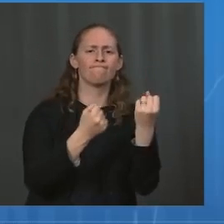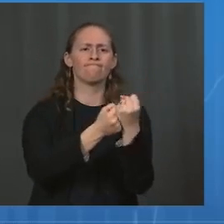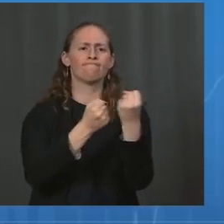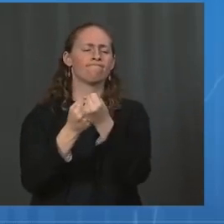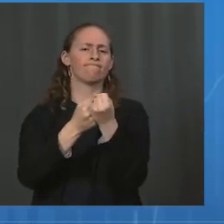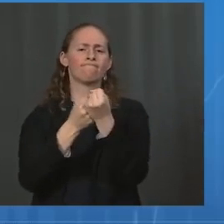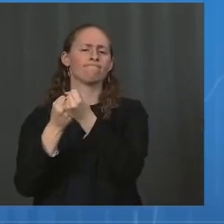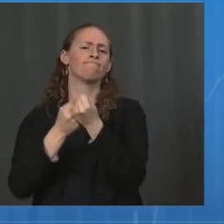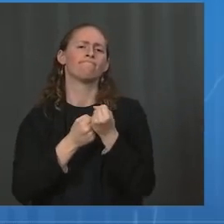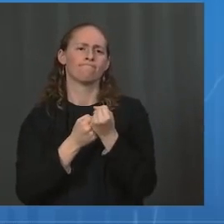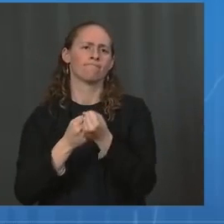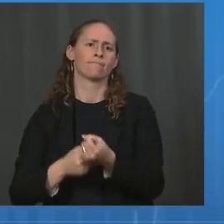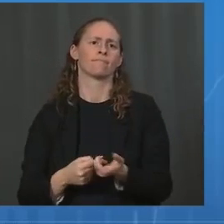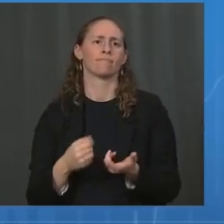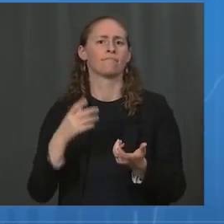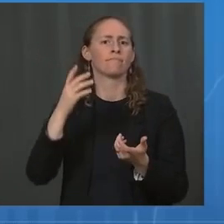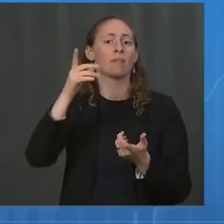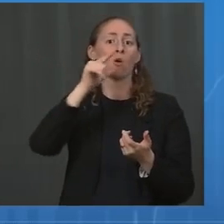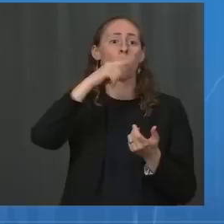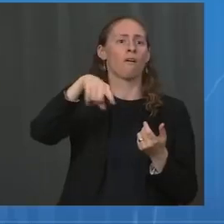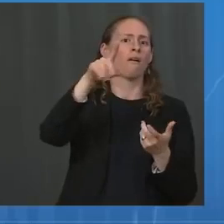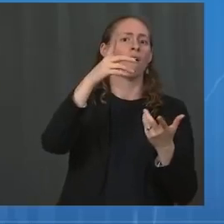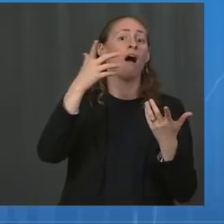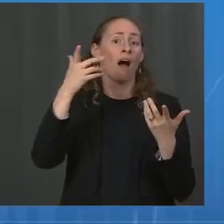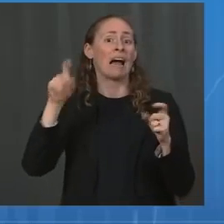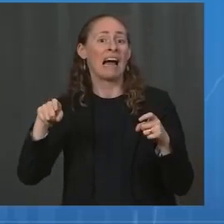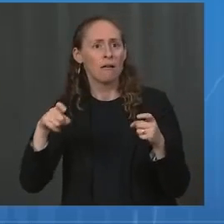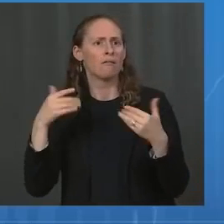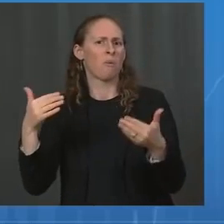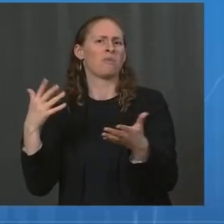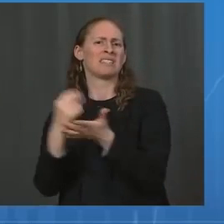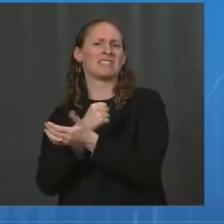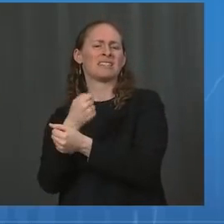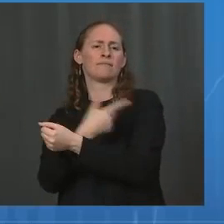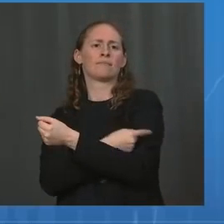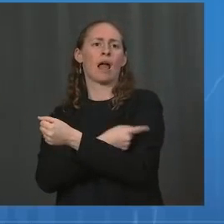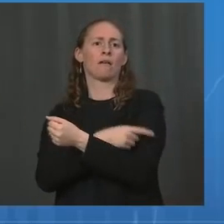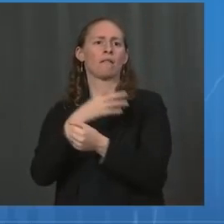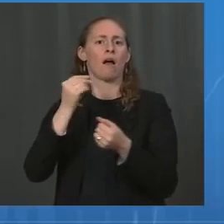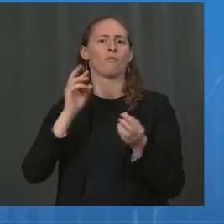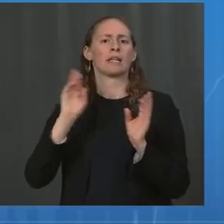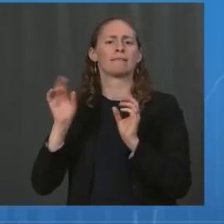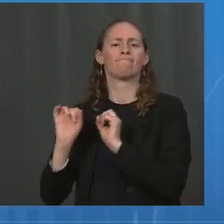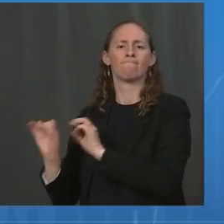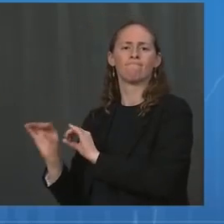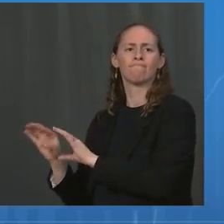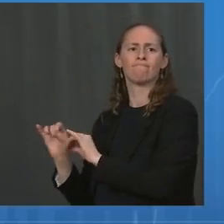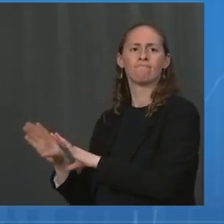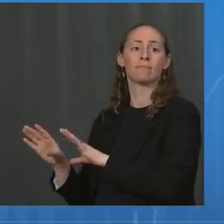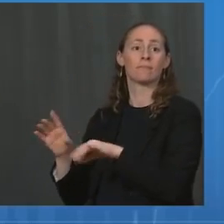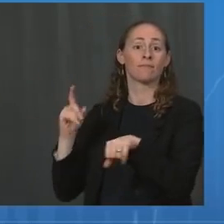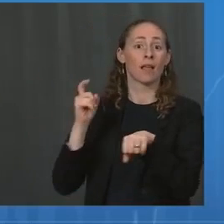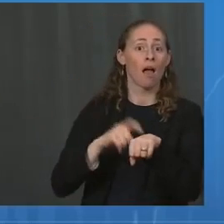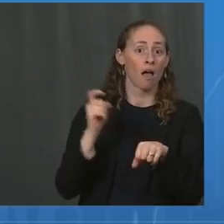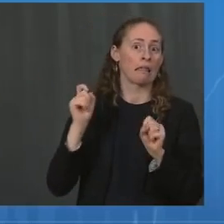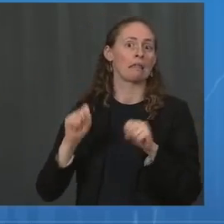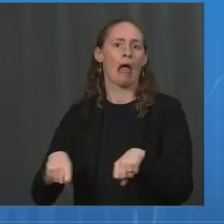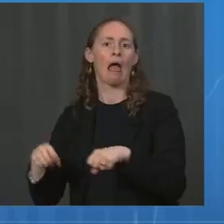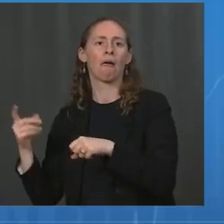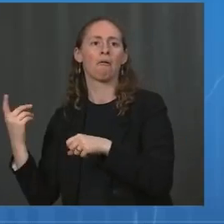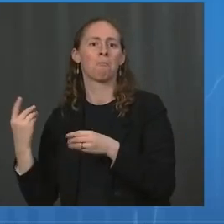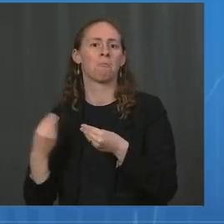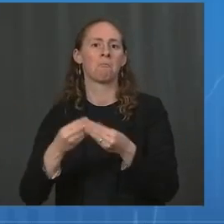the vaccines continue to be stored safely and administered where appropriate. So, we're the team